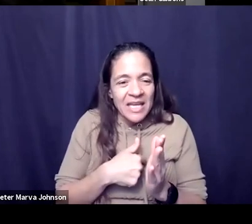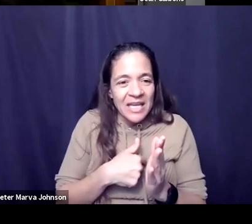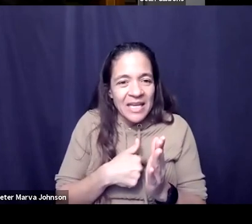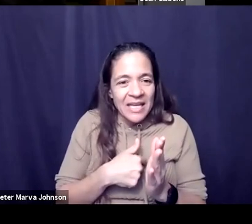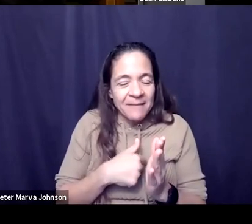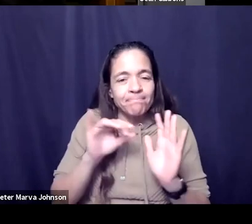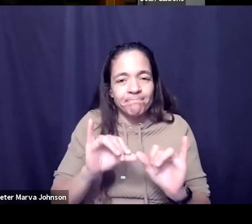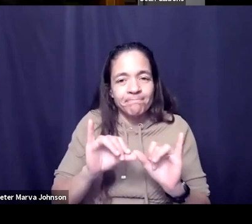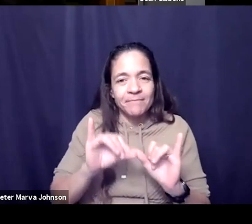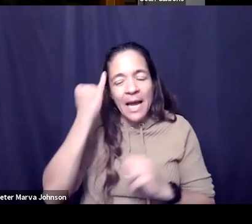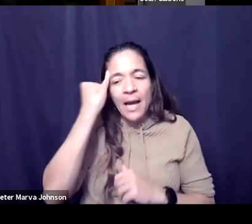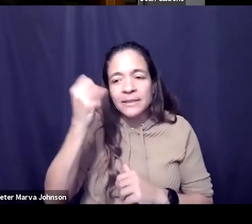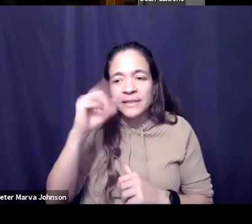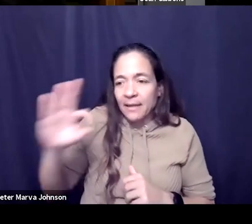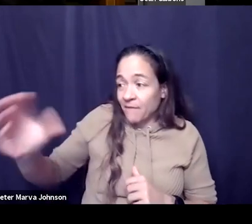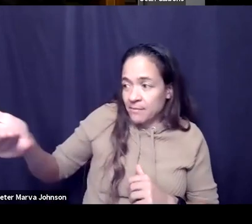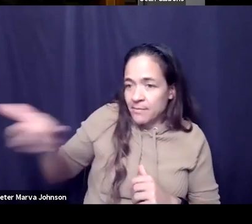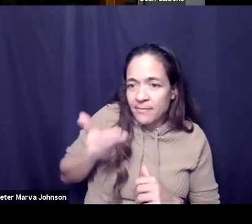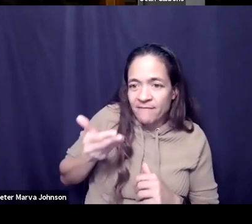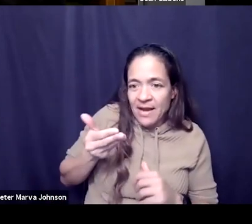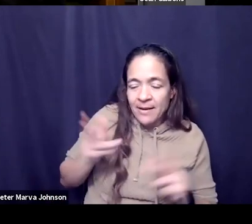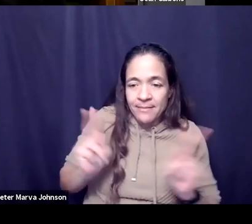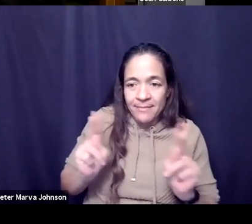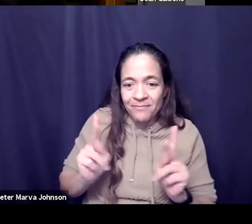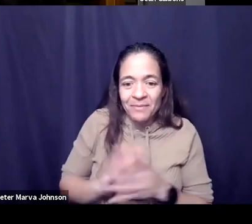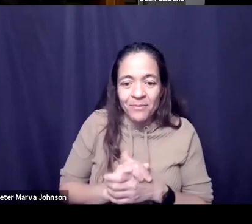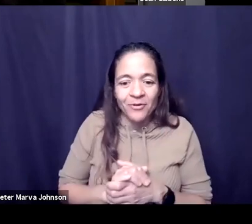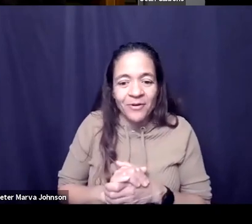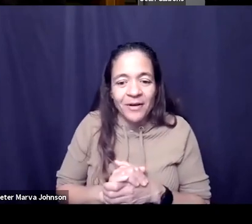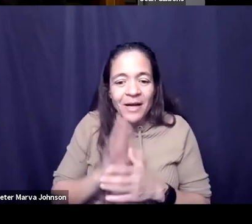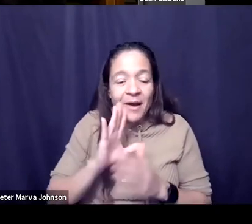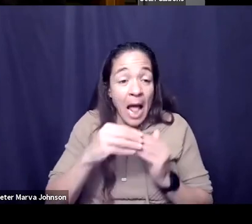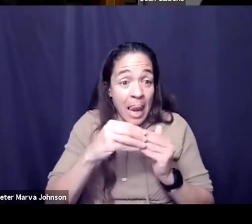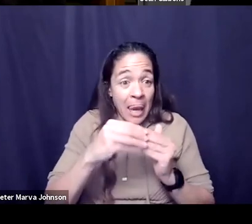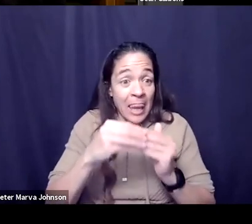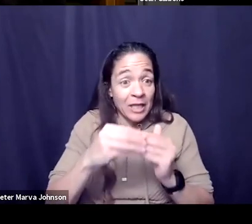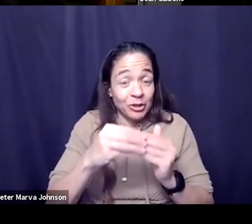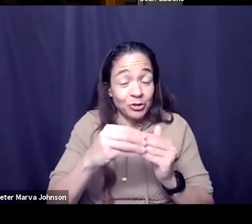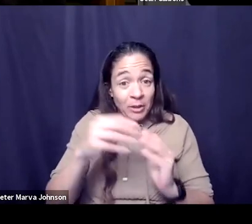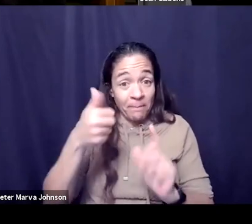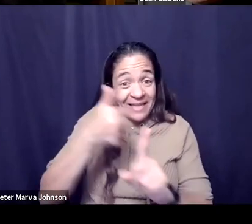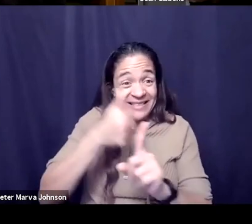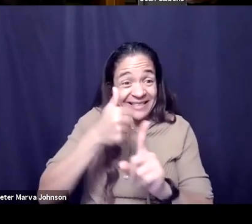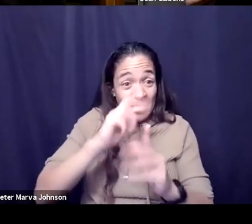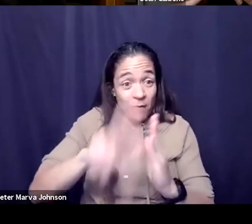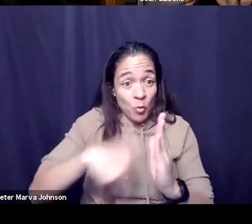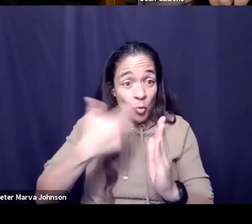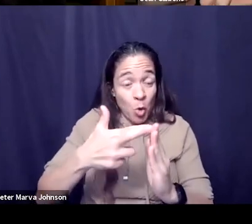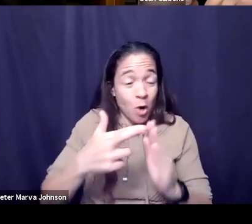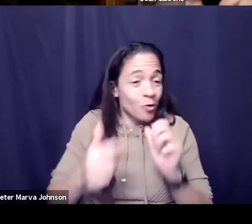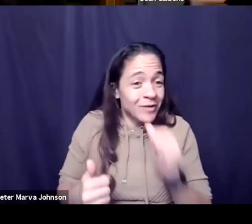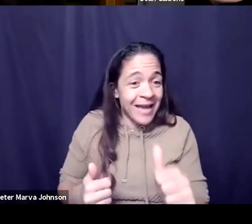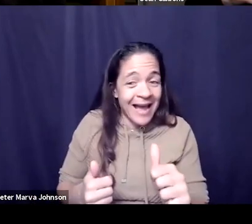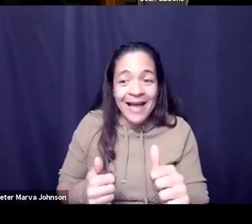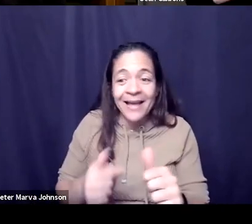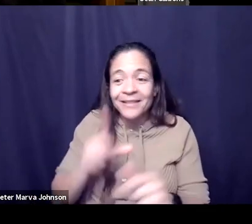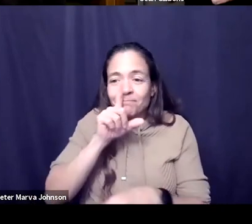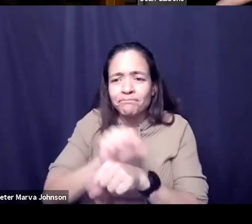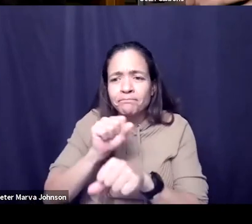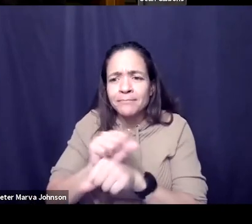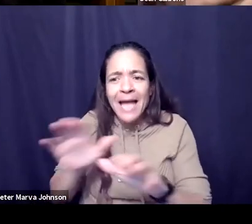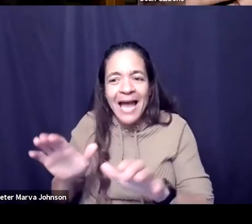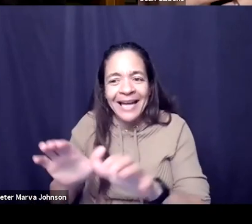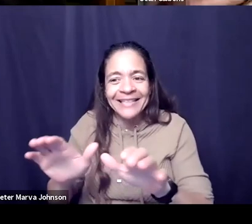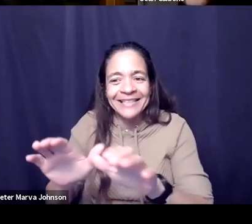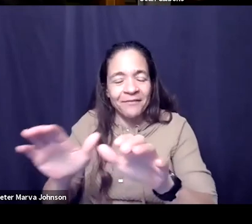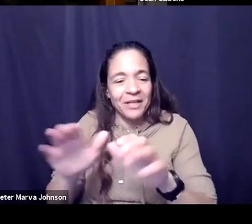learned a couple years ago and i've remained very very taken with which is that leadership is not a role it's an activity yeah but for a lot of people to